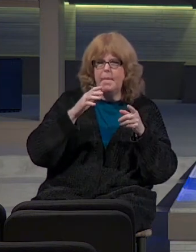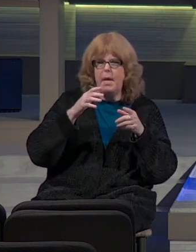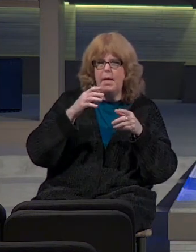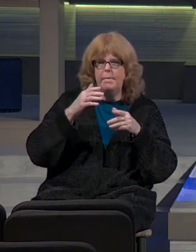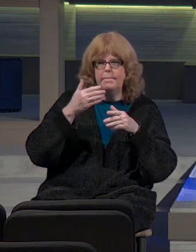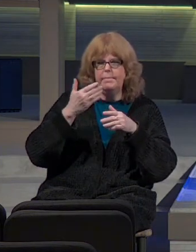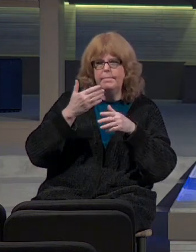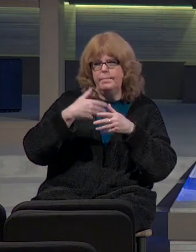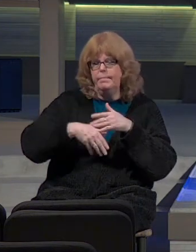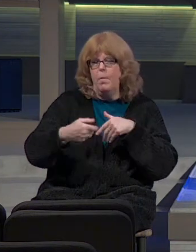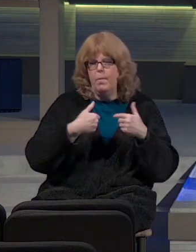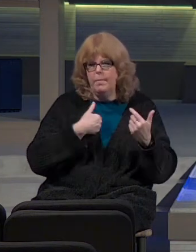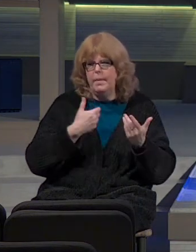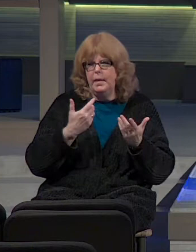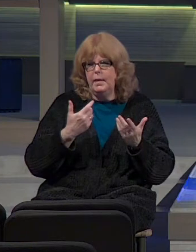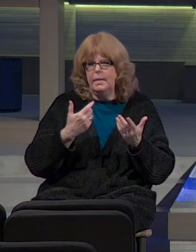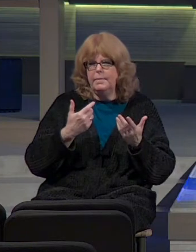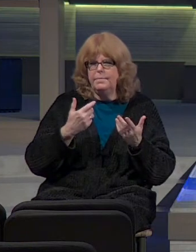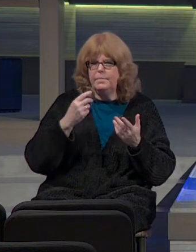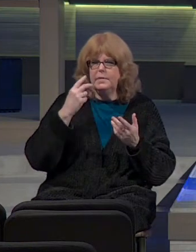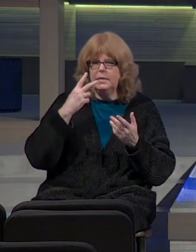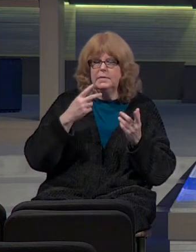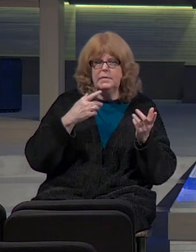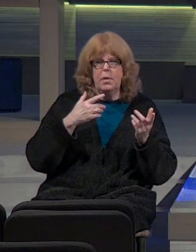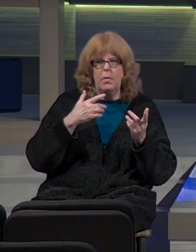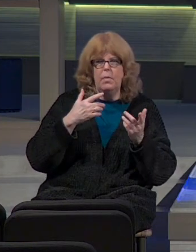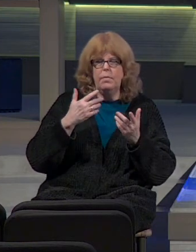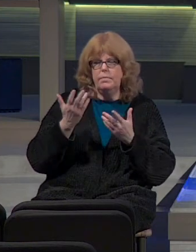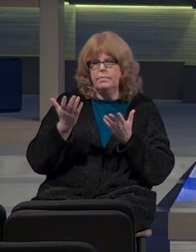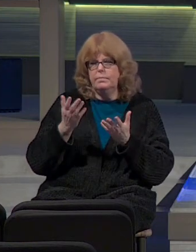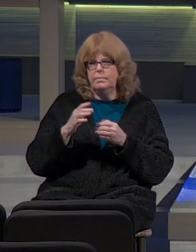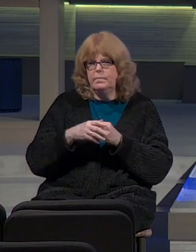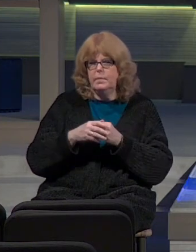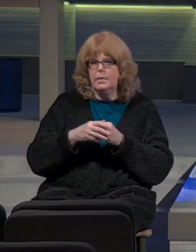together. You get where I'm going with that. Anyways,